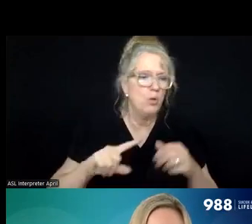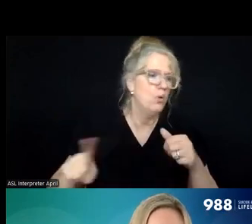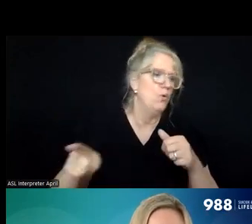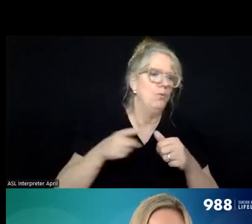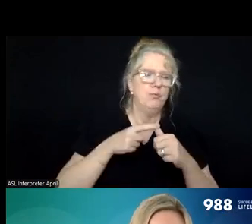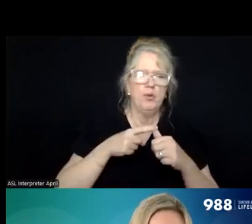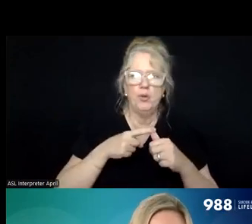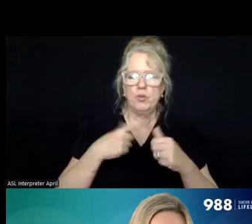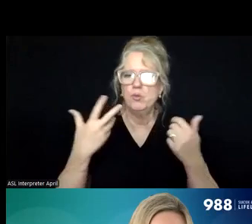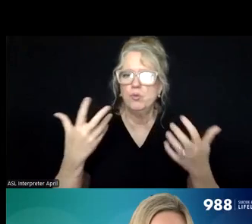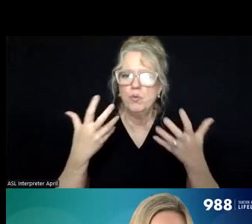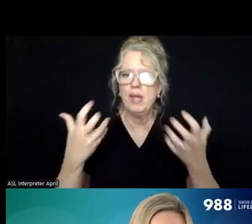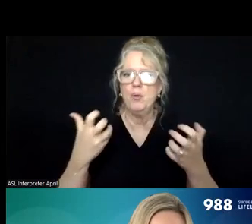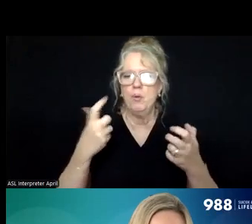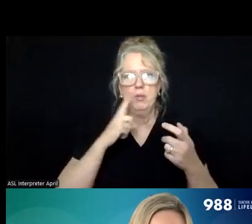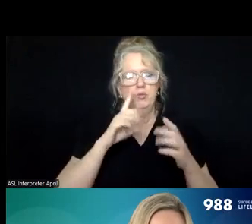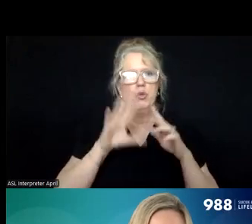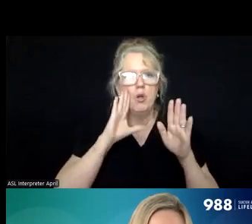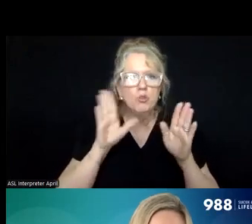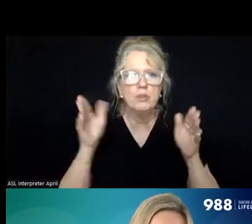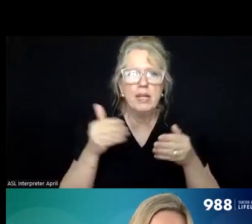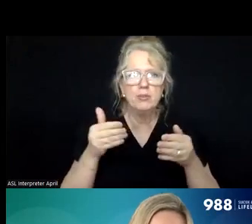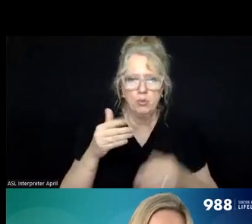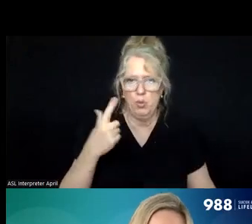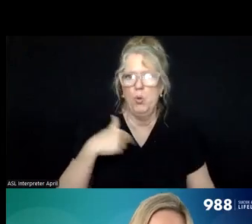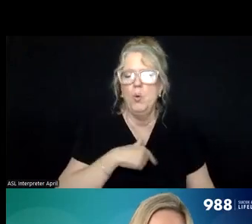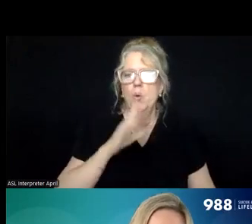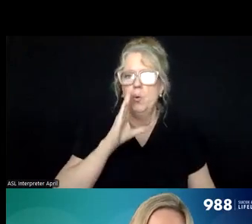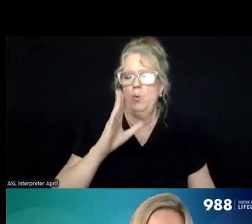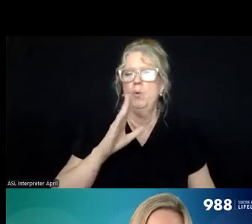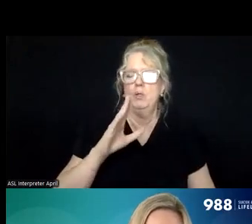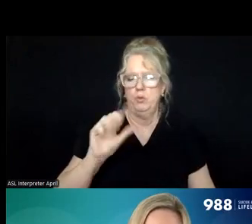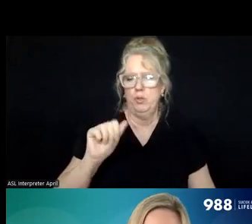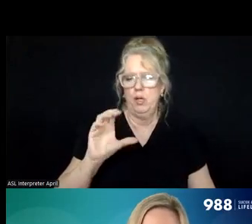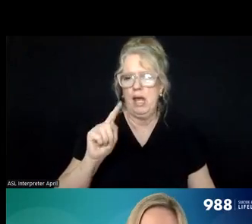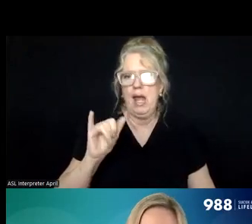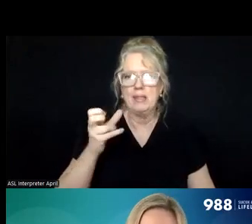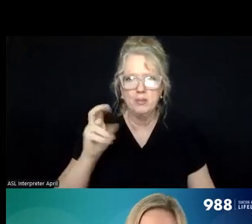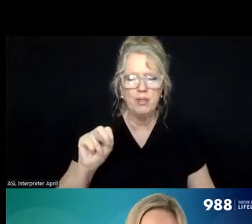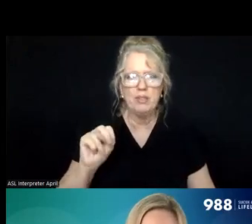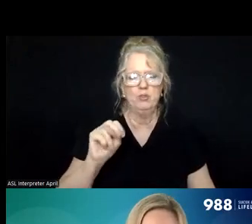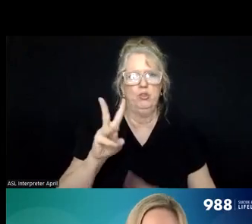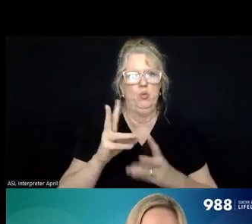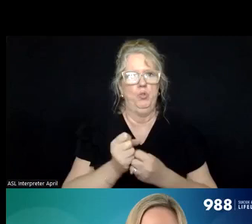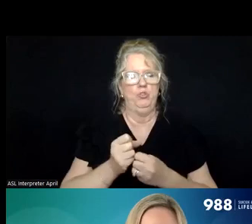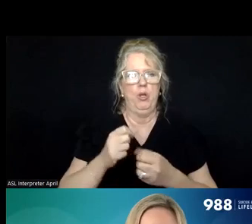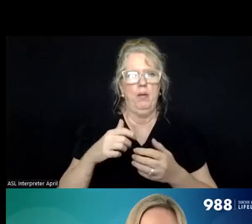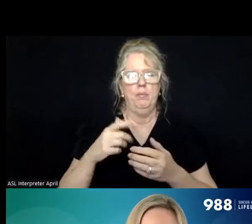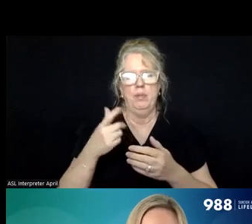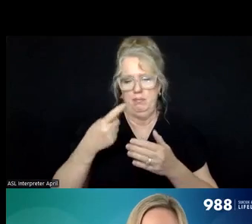thing, uh, I wanted to draw everybody's attention to is we are doing an activation workshop next Monday,